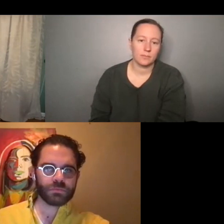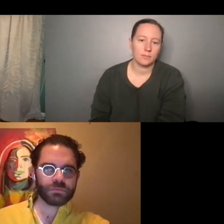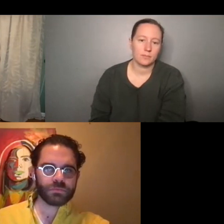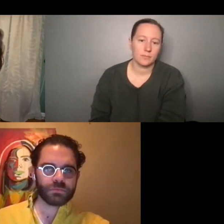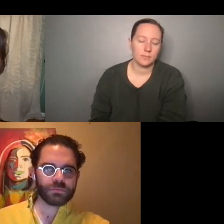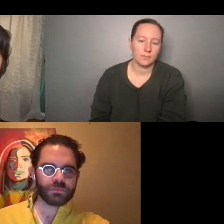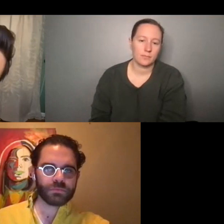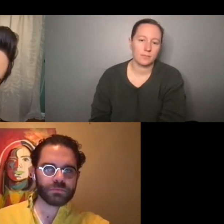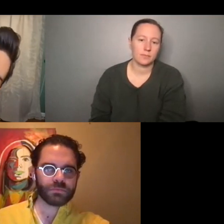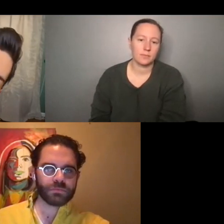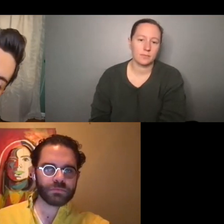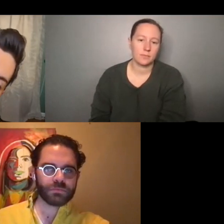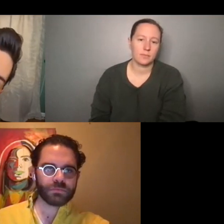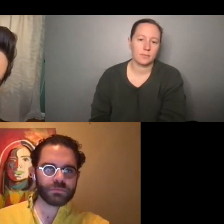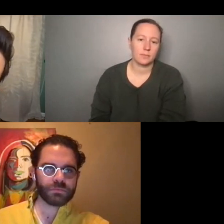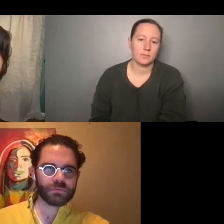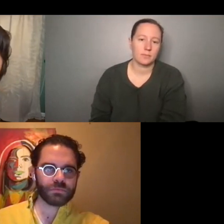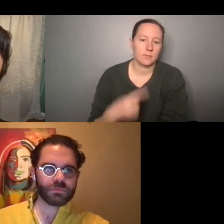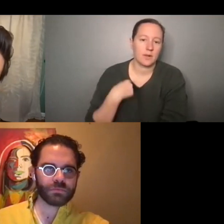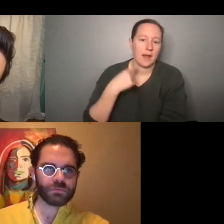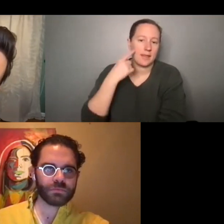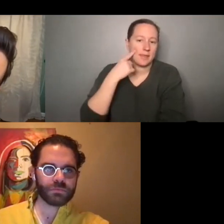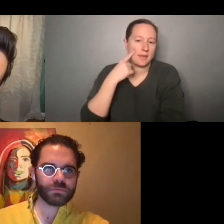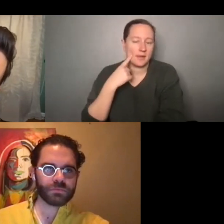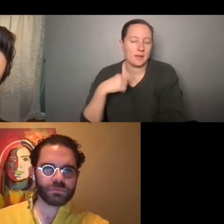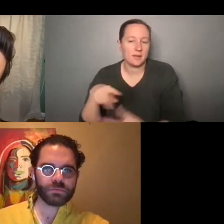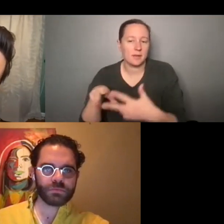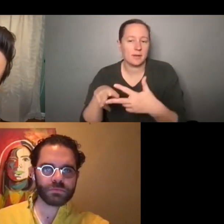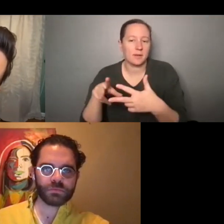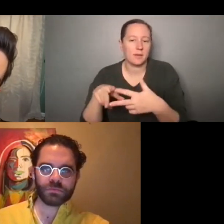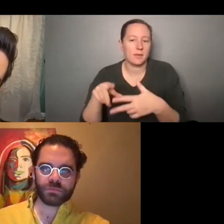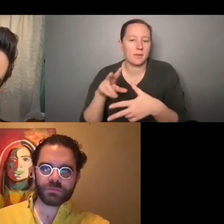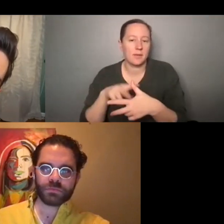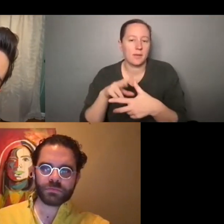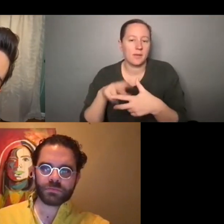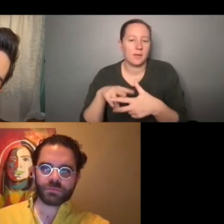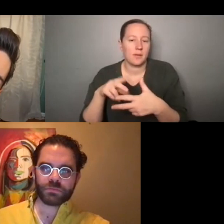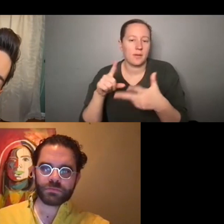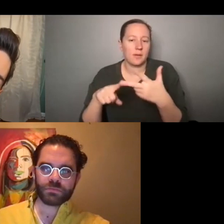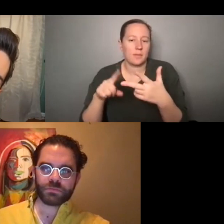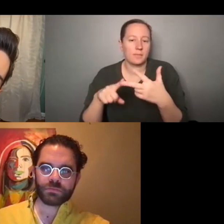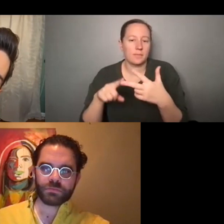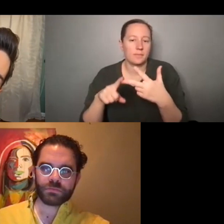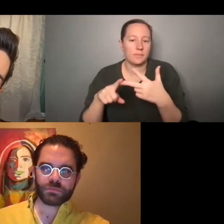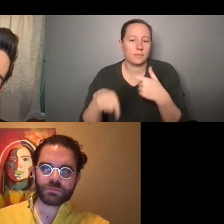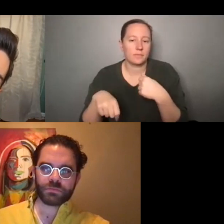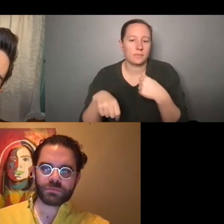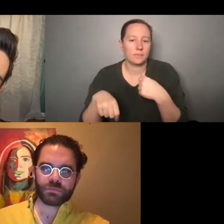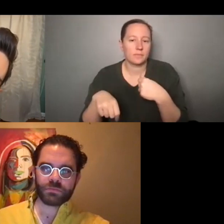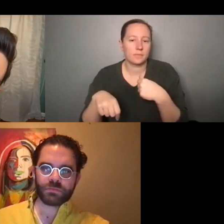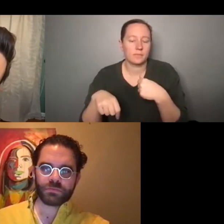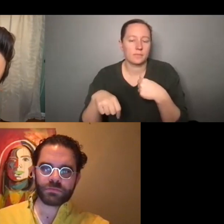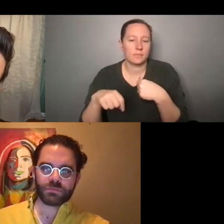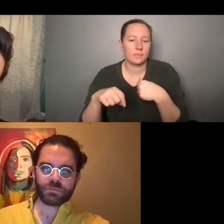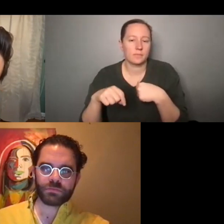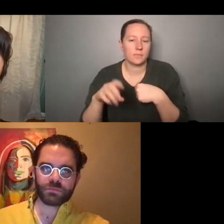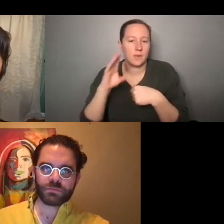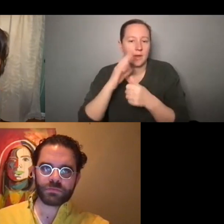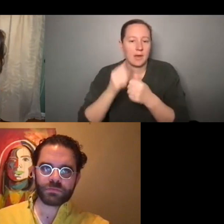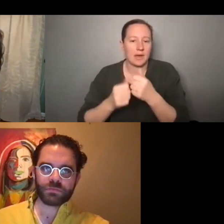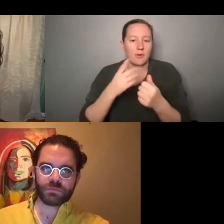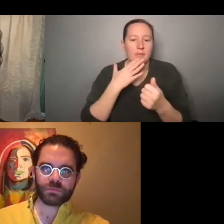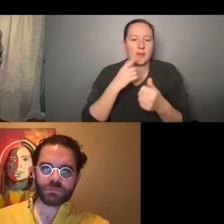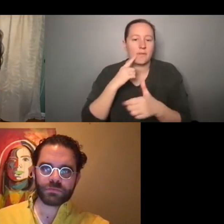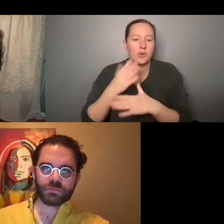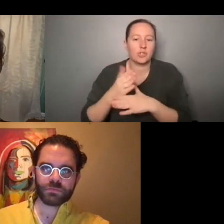those are the fast ones. Okay. Let's see. Um, oh, this is a good question. Um, hi everyone. Thank you for